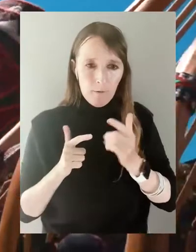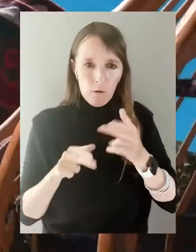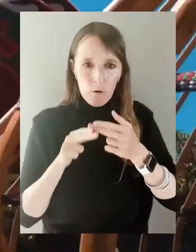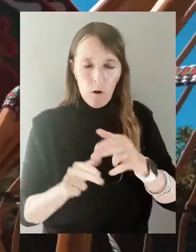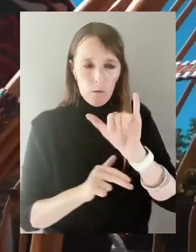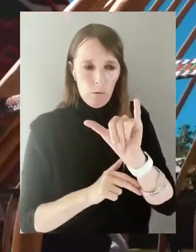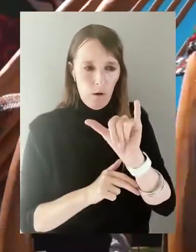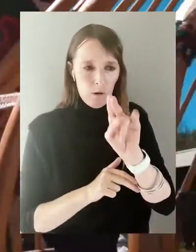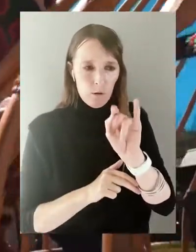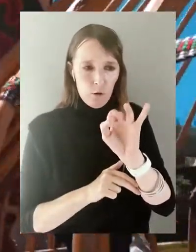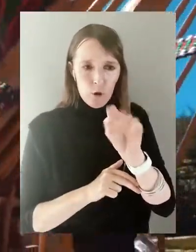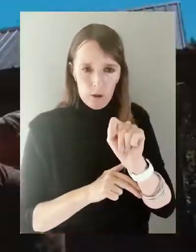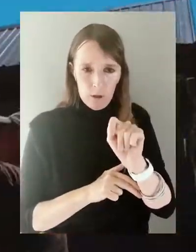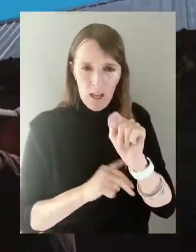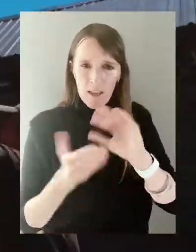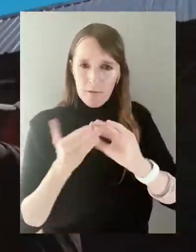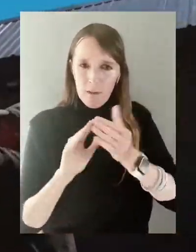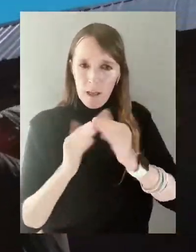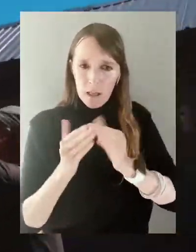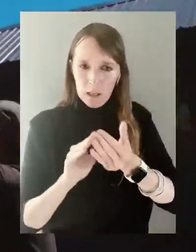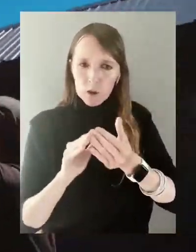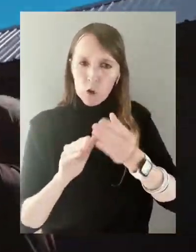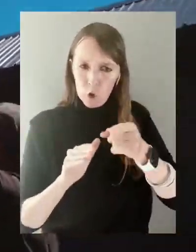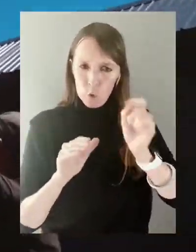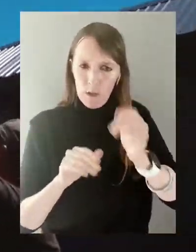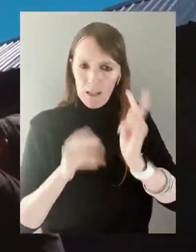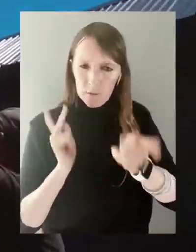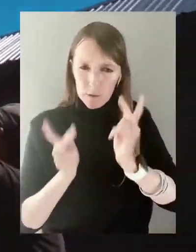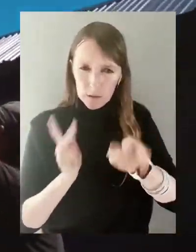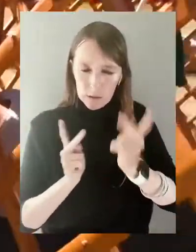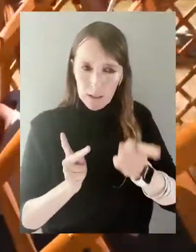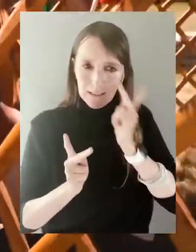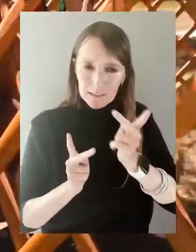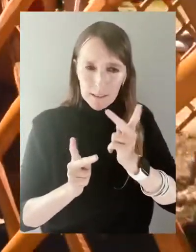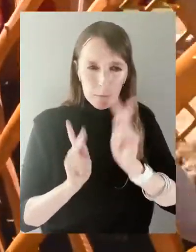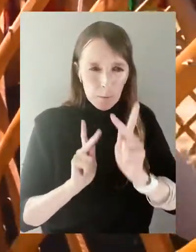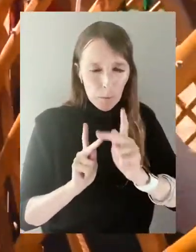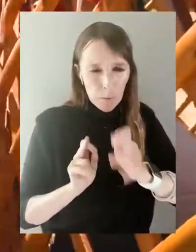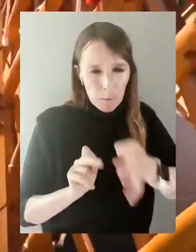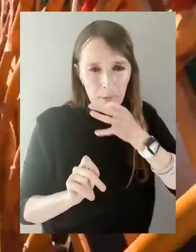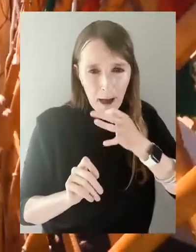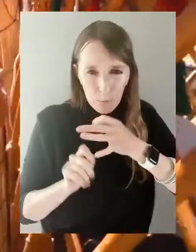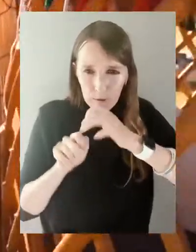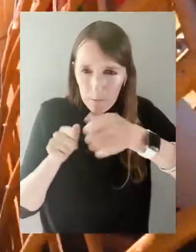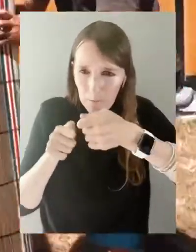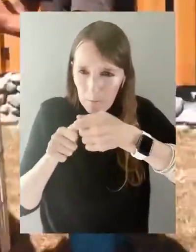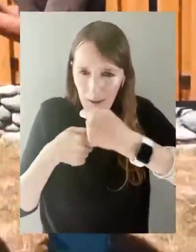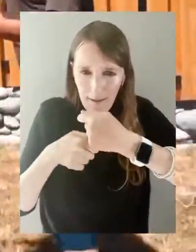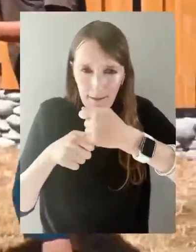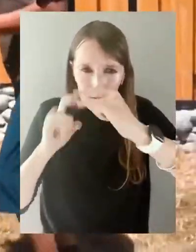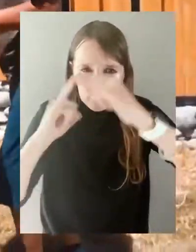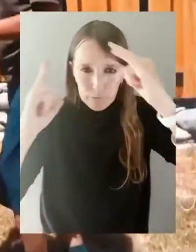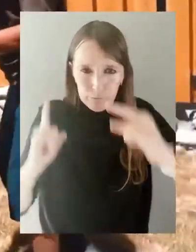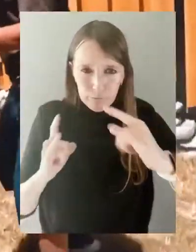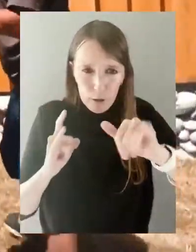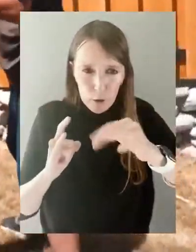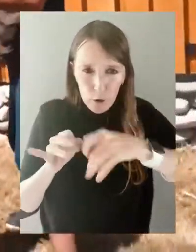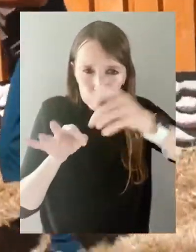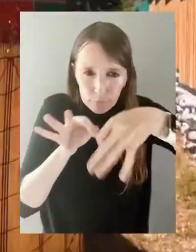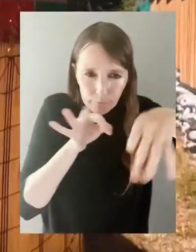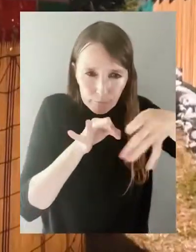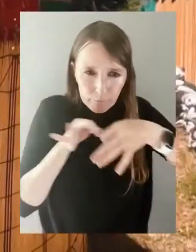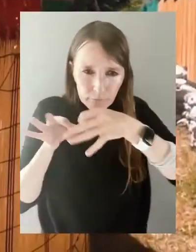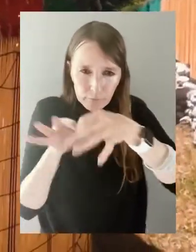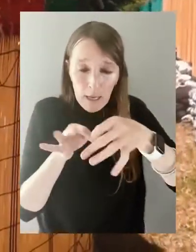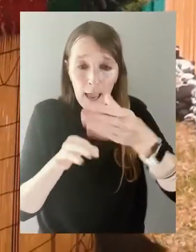yurt. There is a village called Kiziltu located on the southern shore of Isekul Lake where you can visit masters and see how